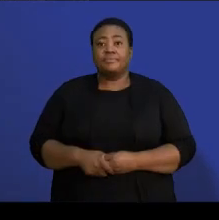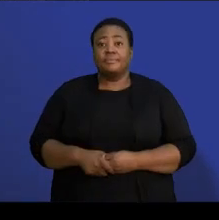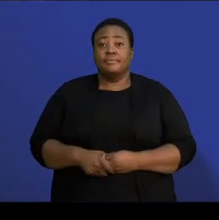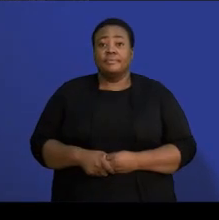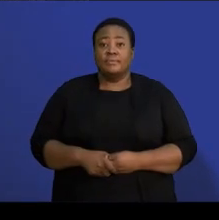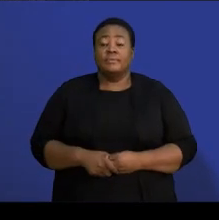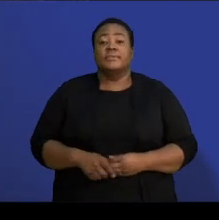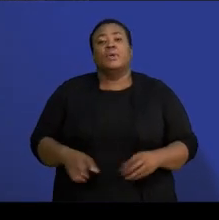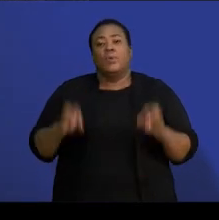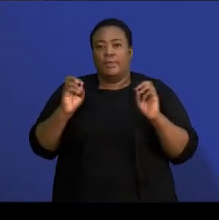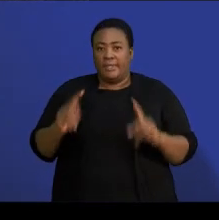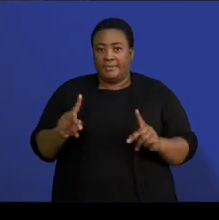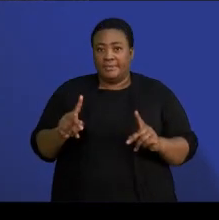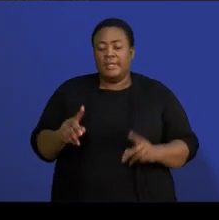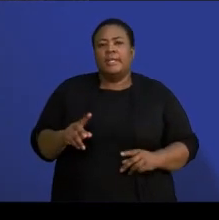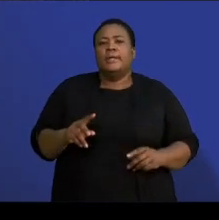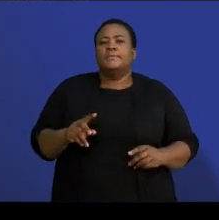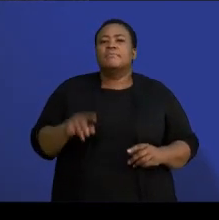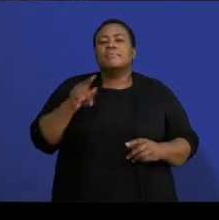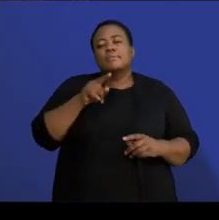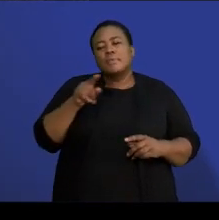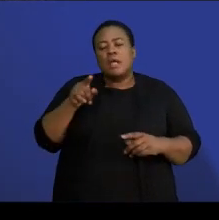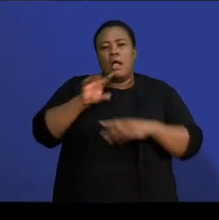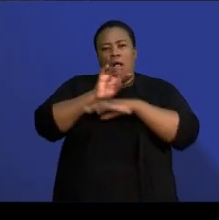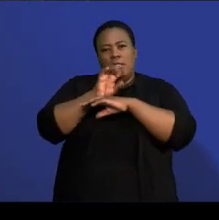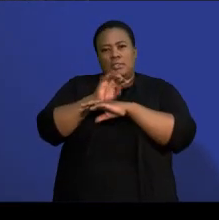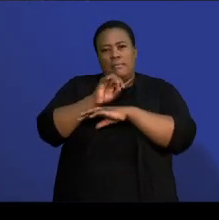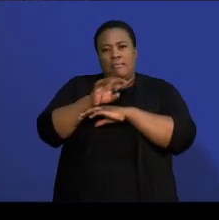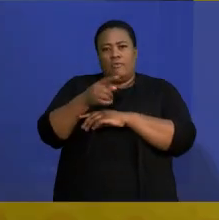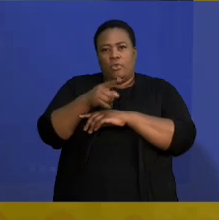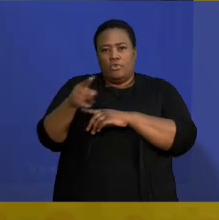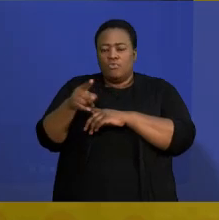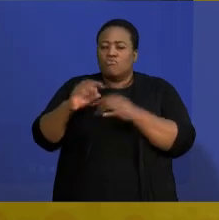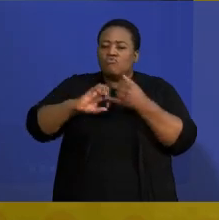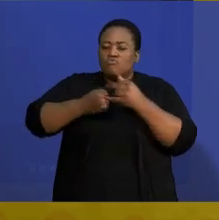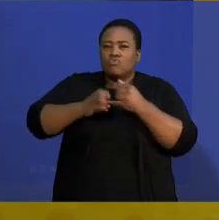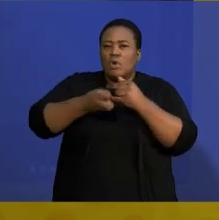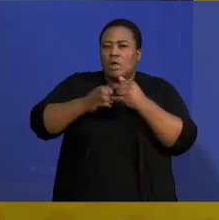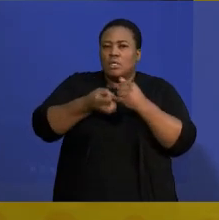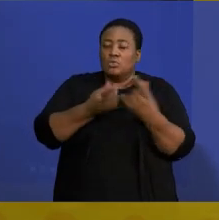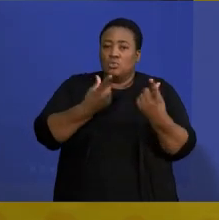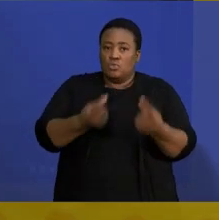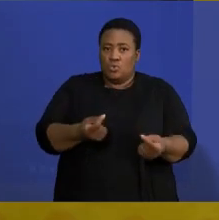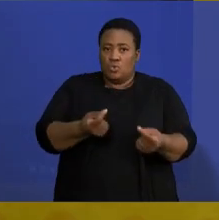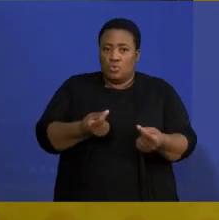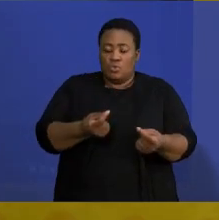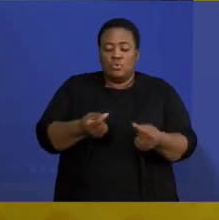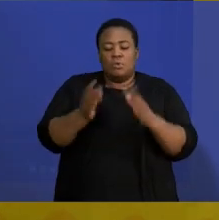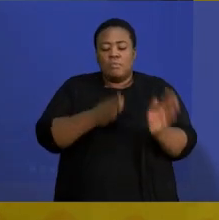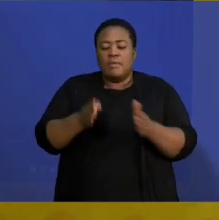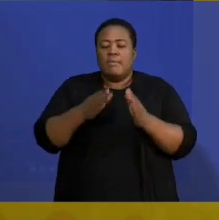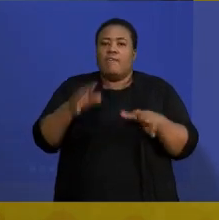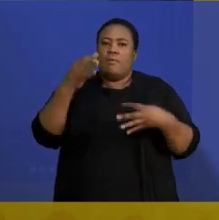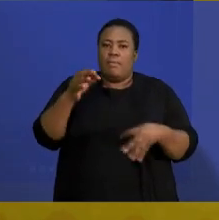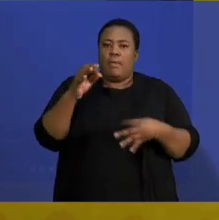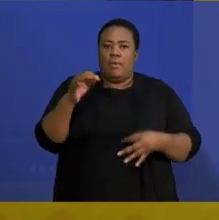All right guys, so those are the tips for you and what you need to try and do in order to prepare for paper one. So now let's